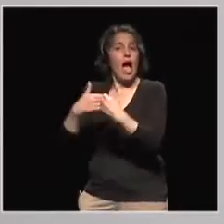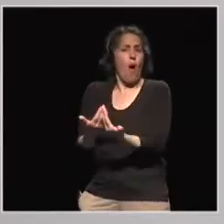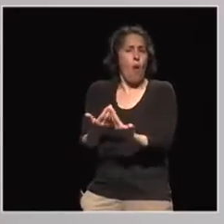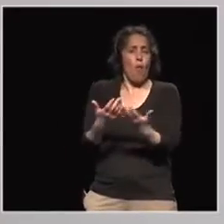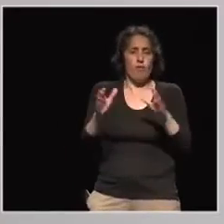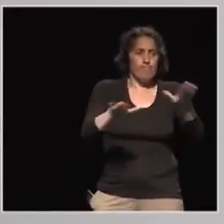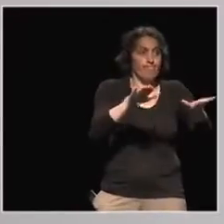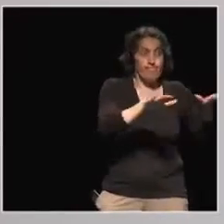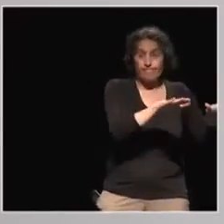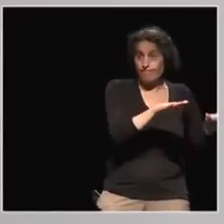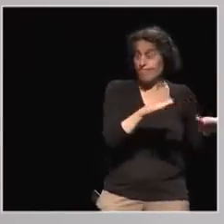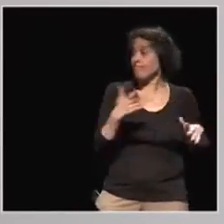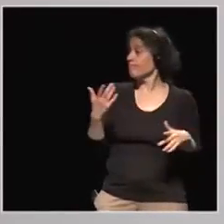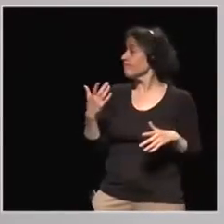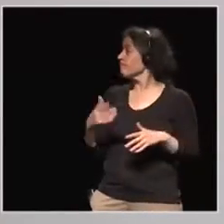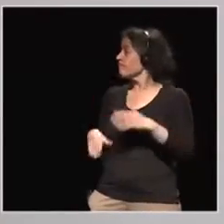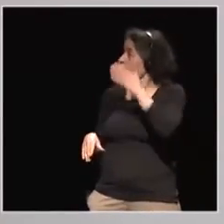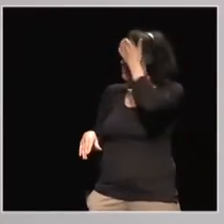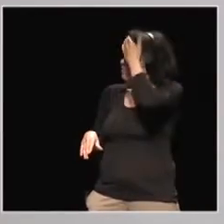on this question. Yeah, David.